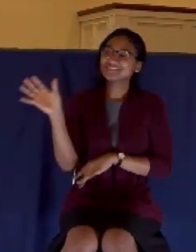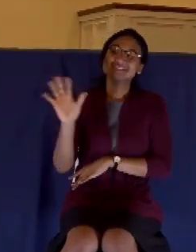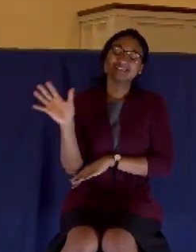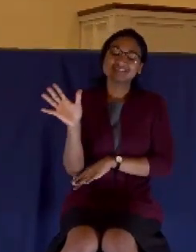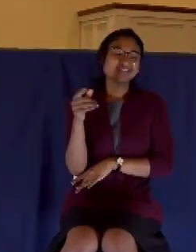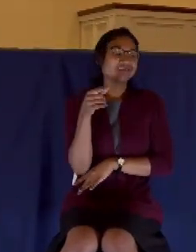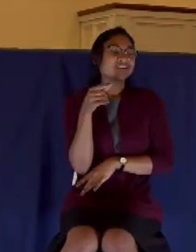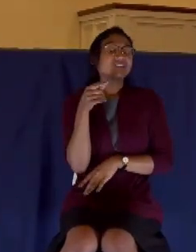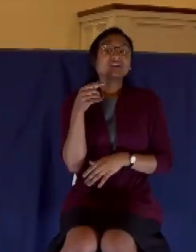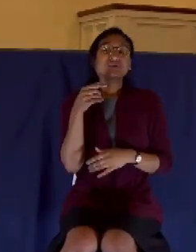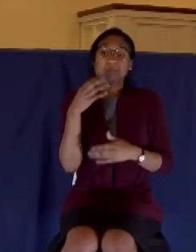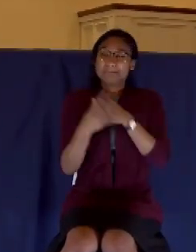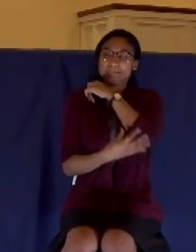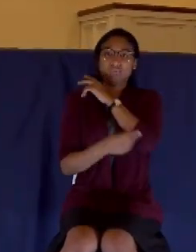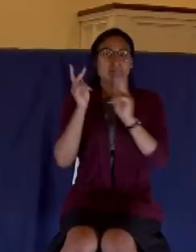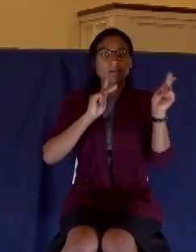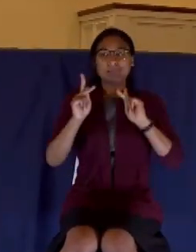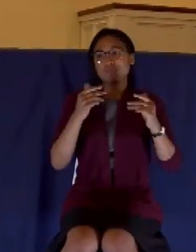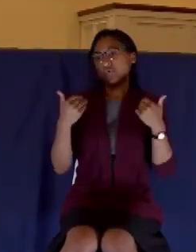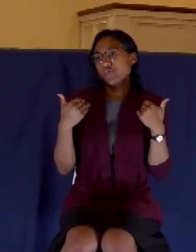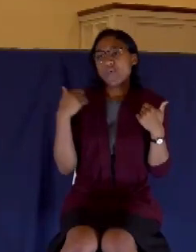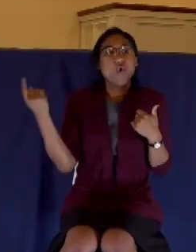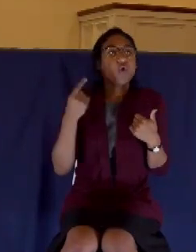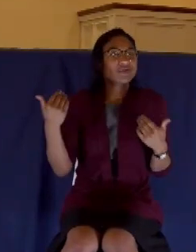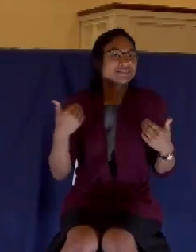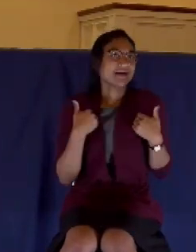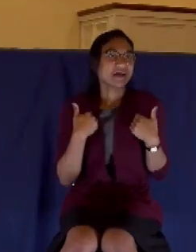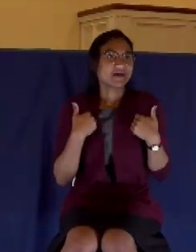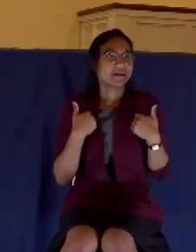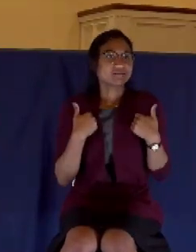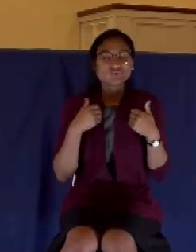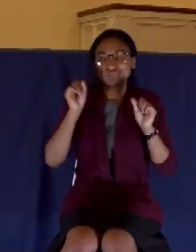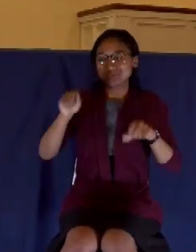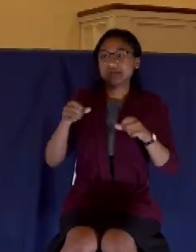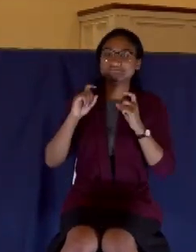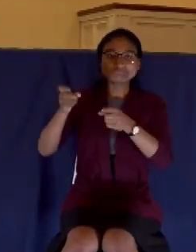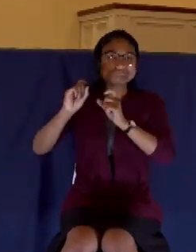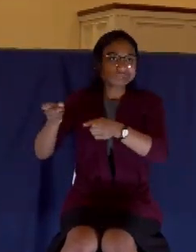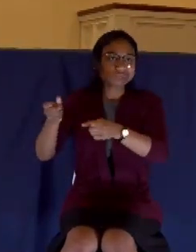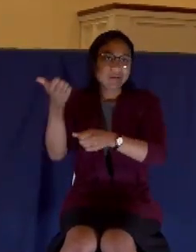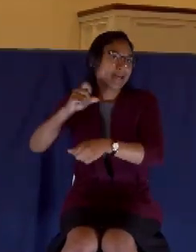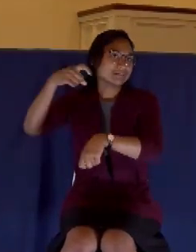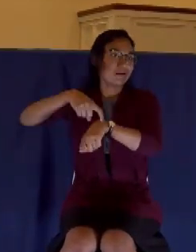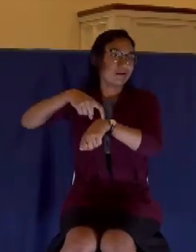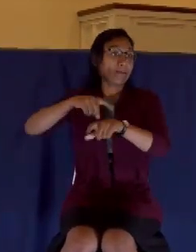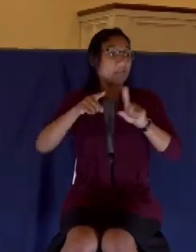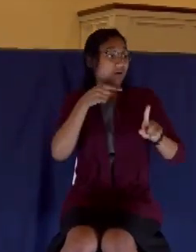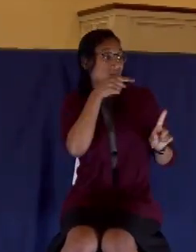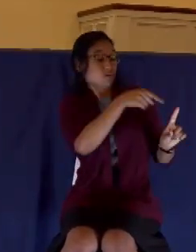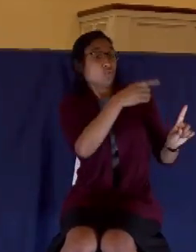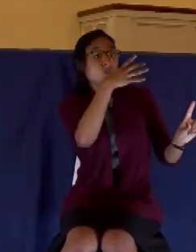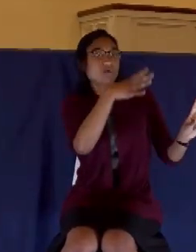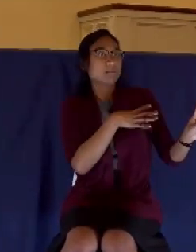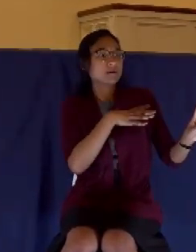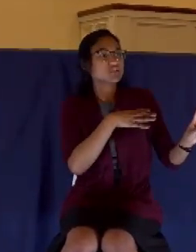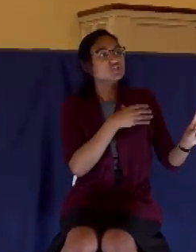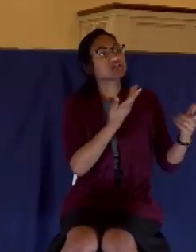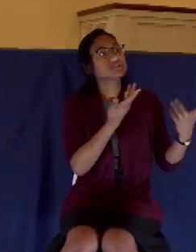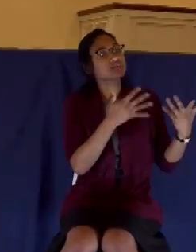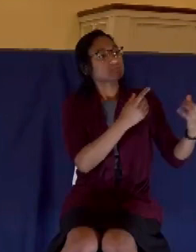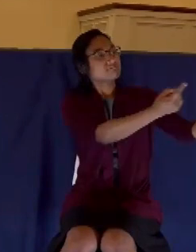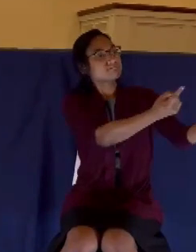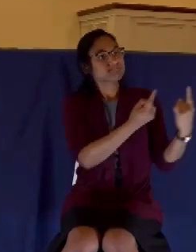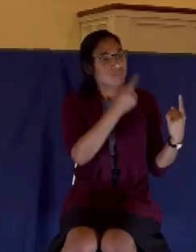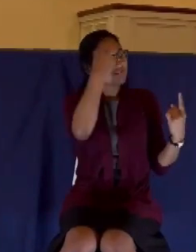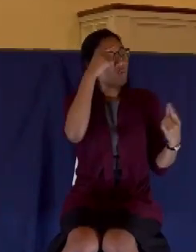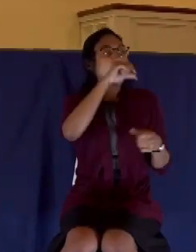me ye have not always. She has done what she could. She has come a fourth hand to anoint my